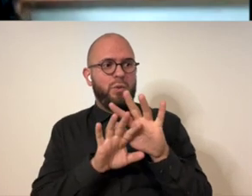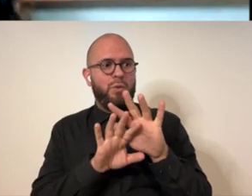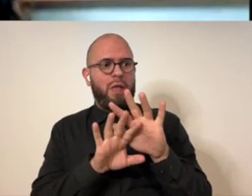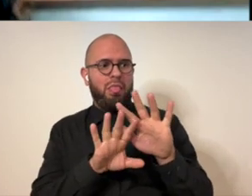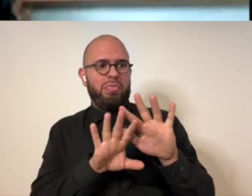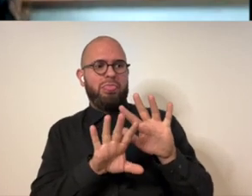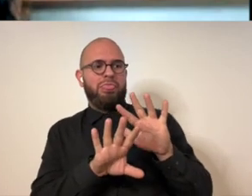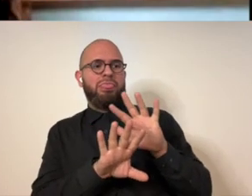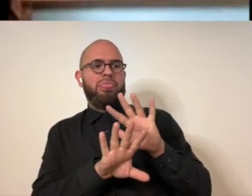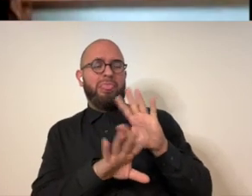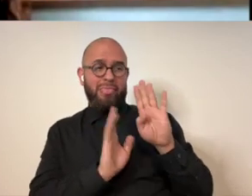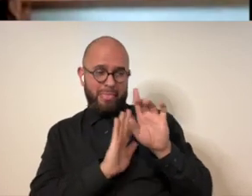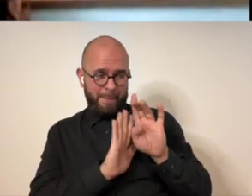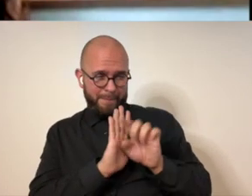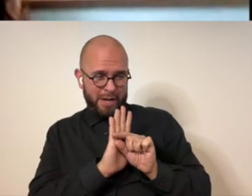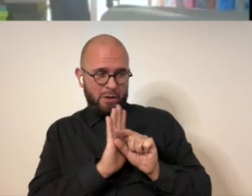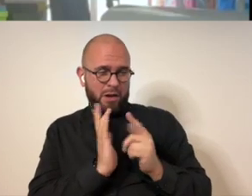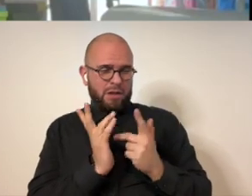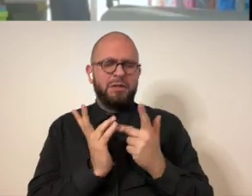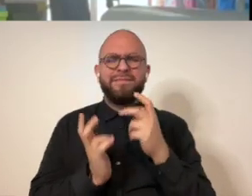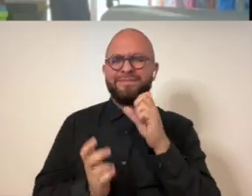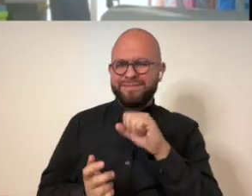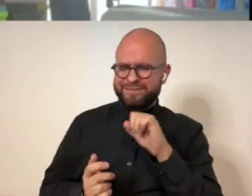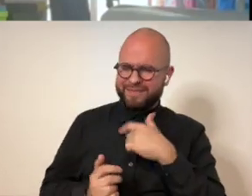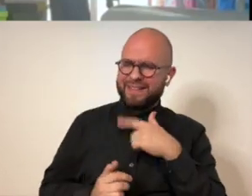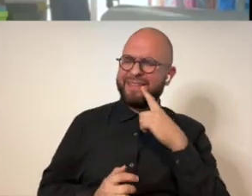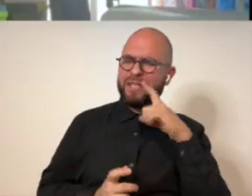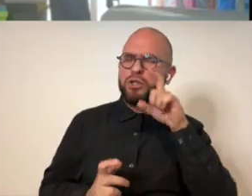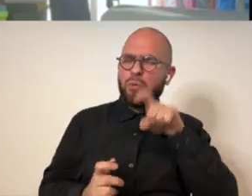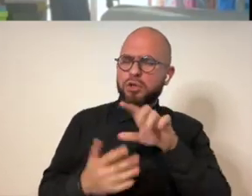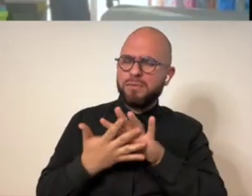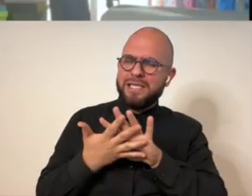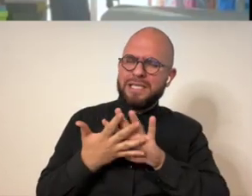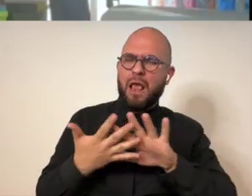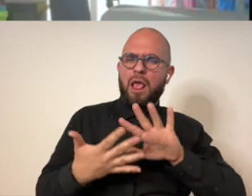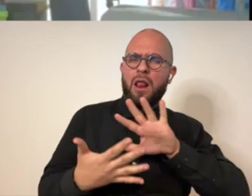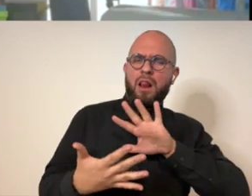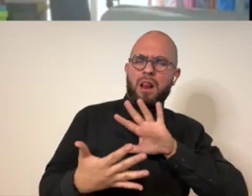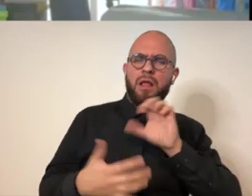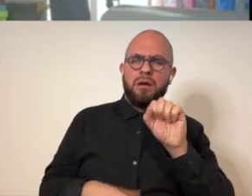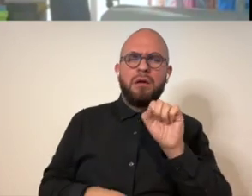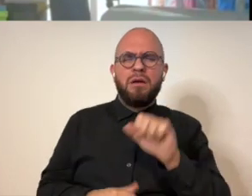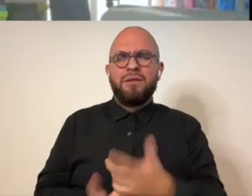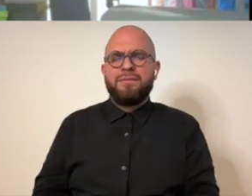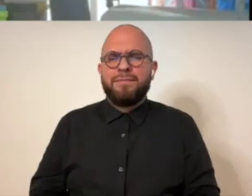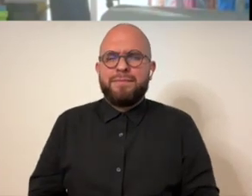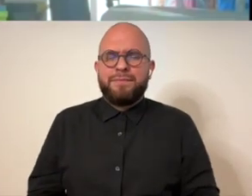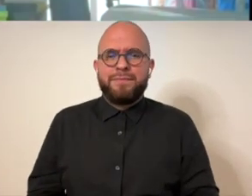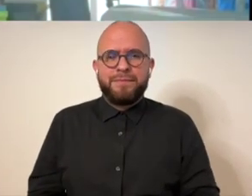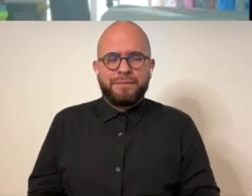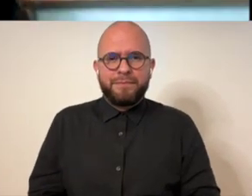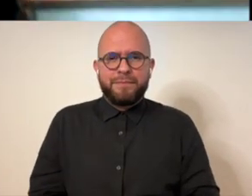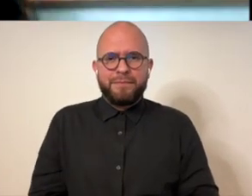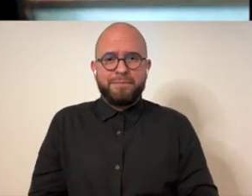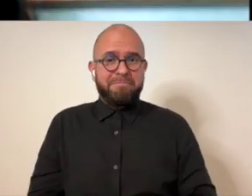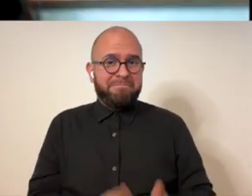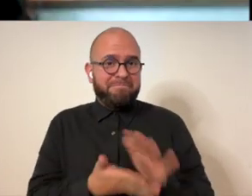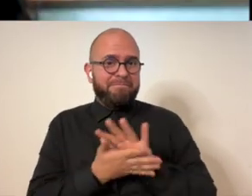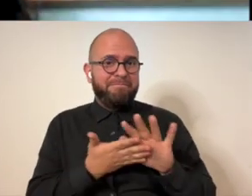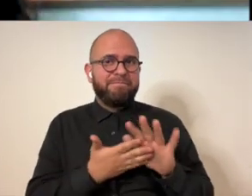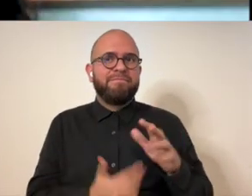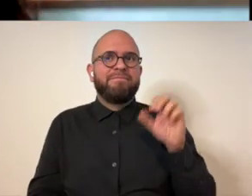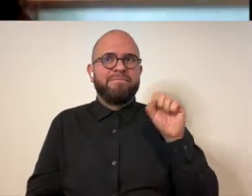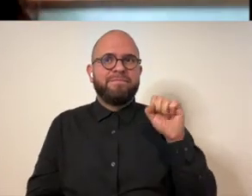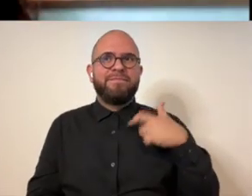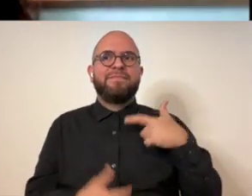but in the background yeah i think it's equally intended to be obscured so nice